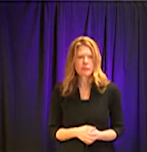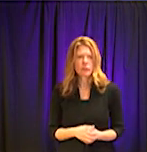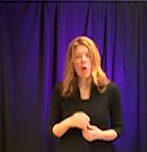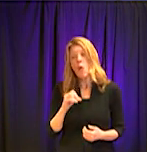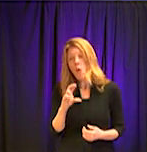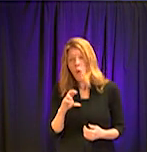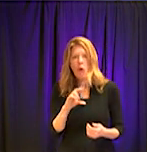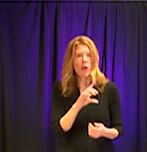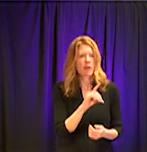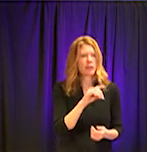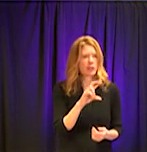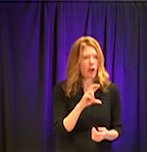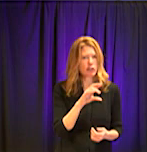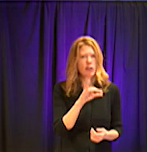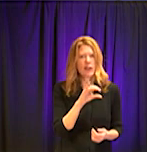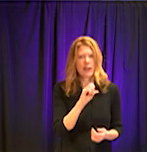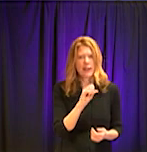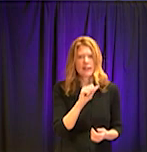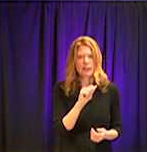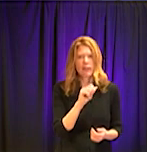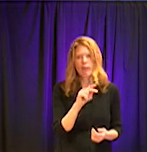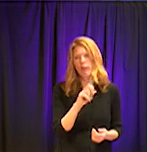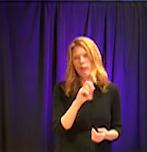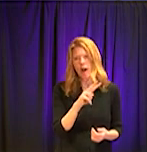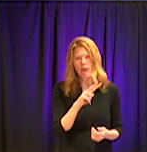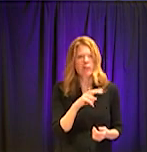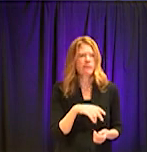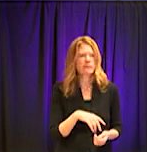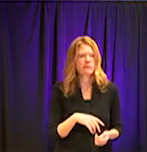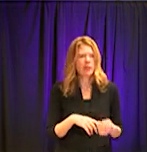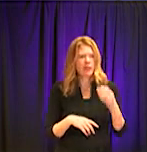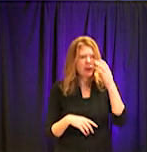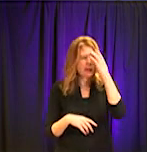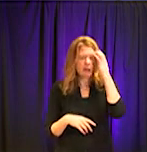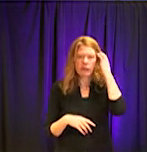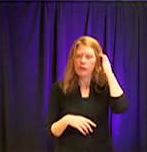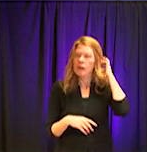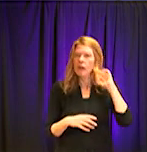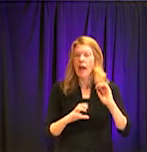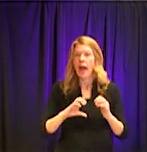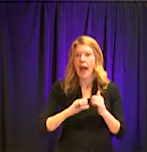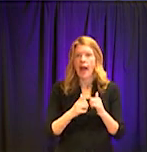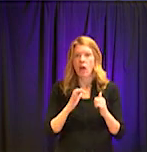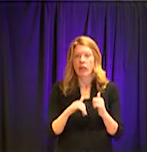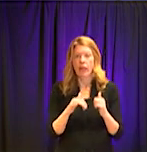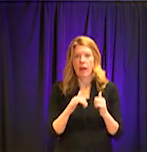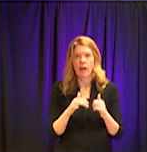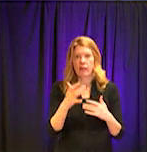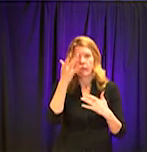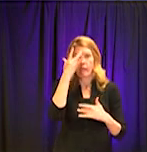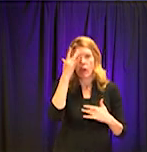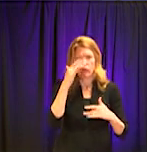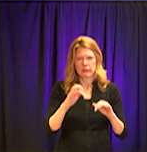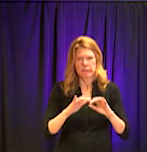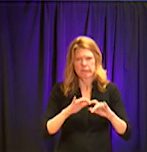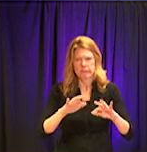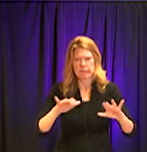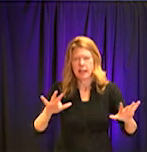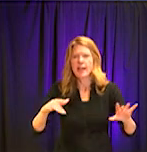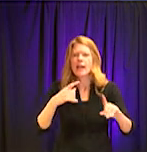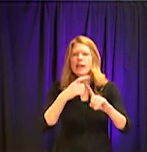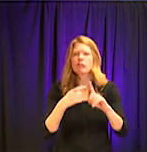Isikoff then. I'll take a crack at that. So the way this virus is transmitted is primarily through large droplet, meaning